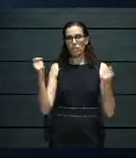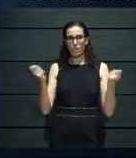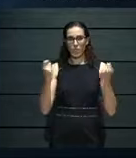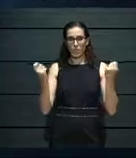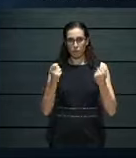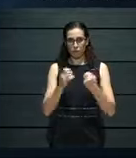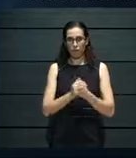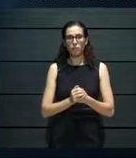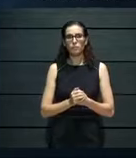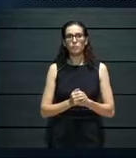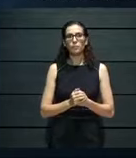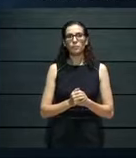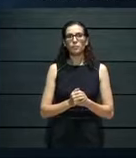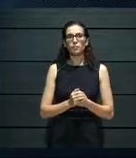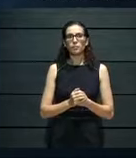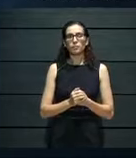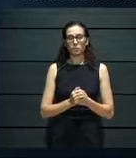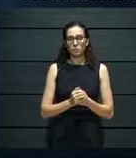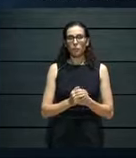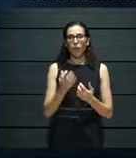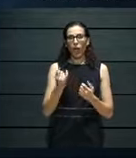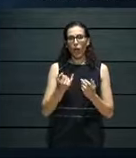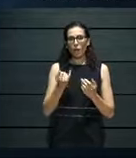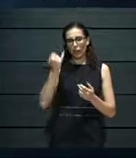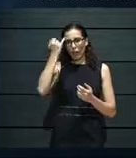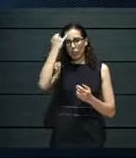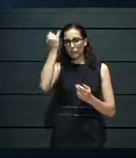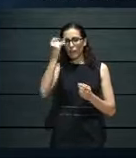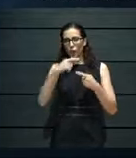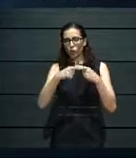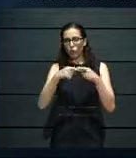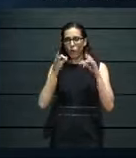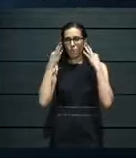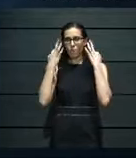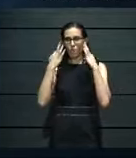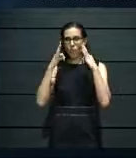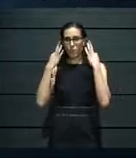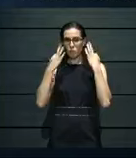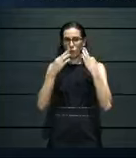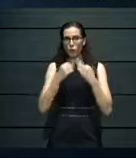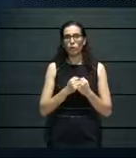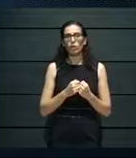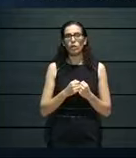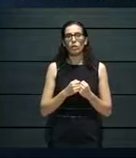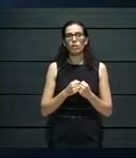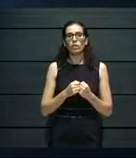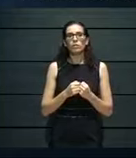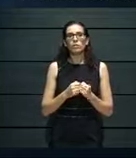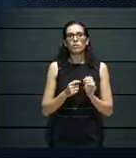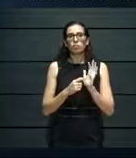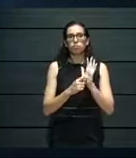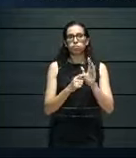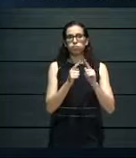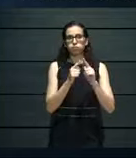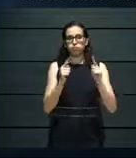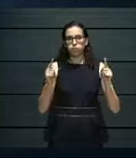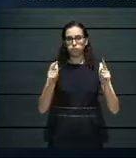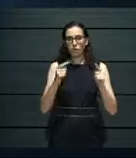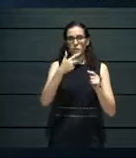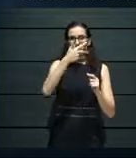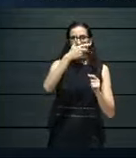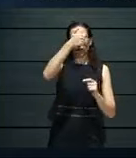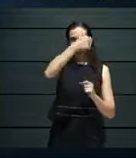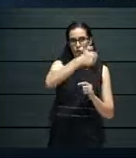um, we have a general idea of the Facebook post reach here, between the 8th of June and the 5th of July. Um, and here,